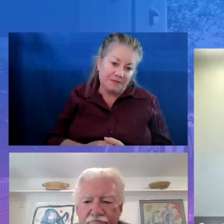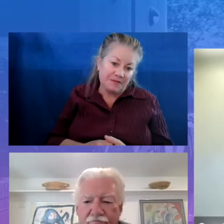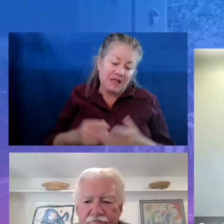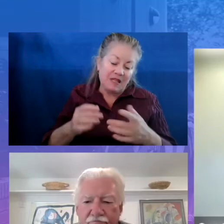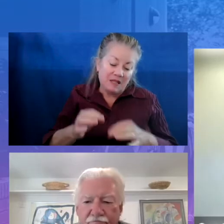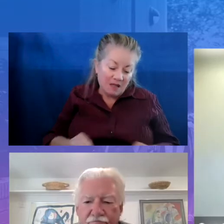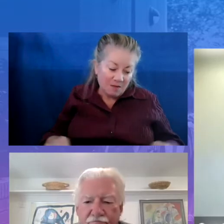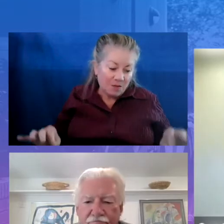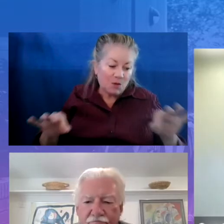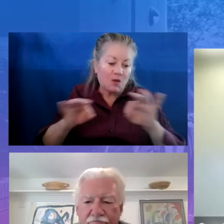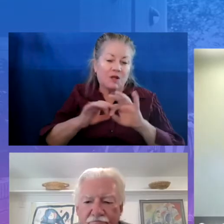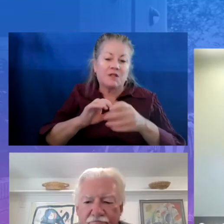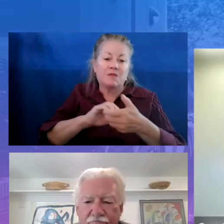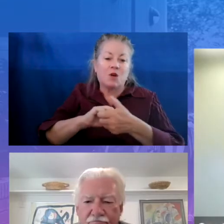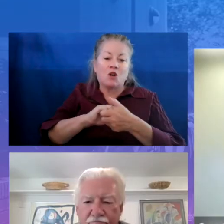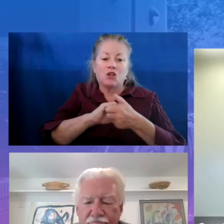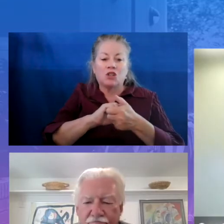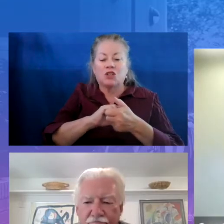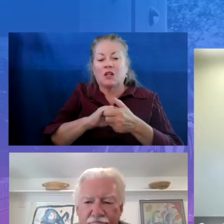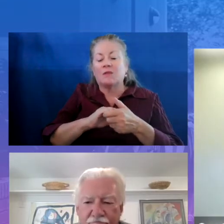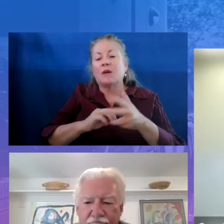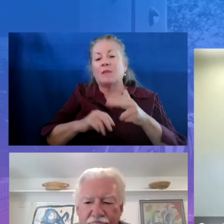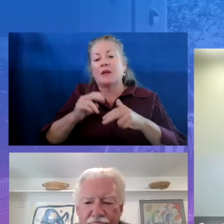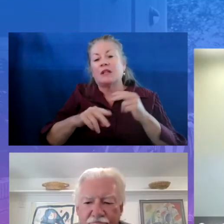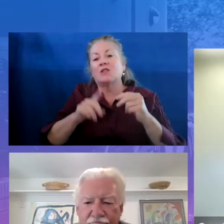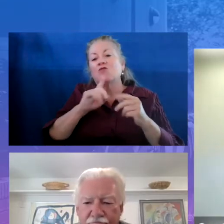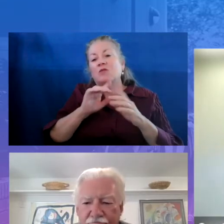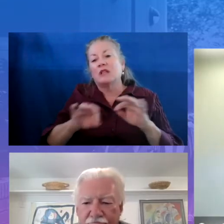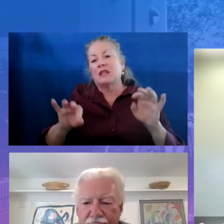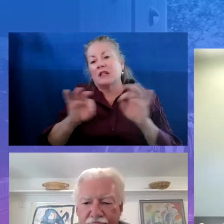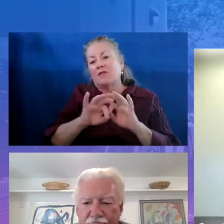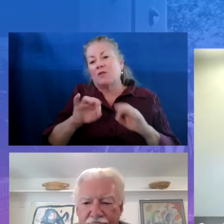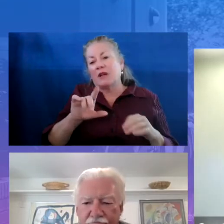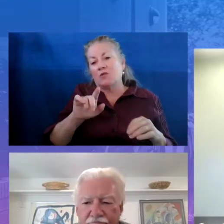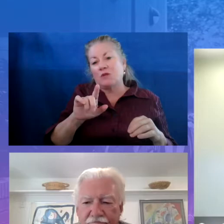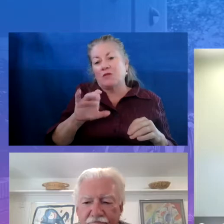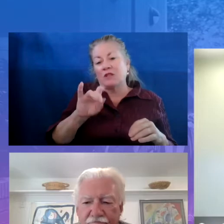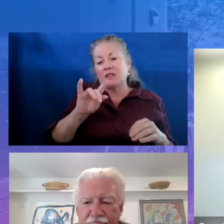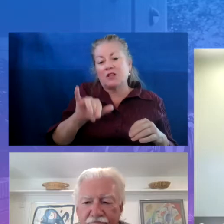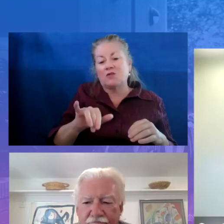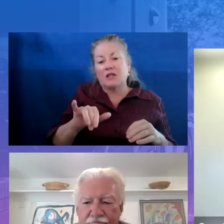is key. And for my 21st century community learning centers